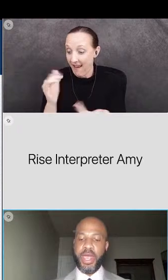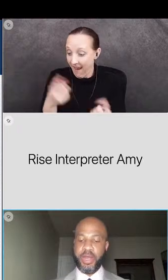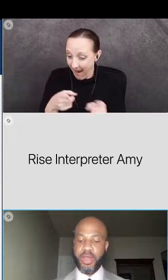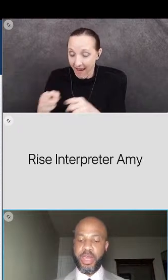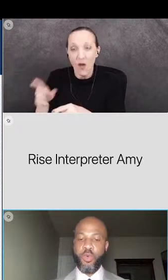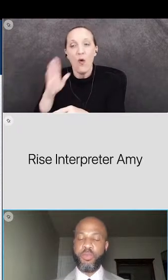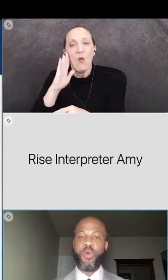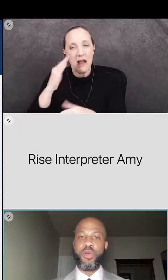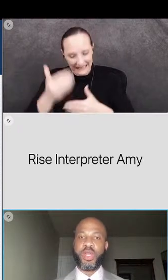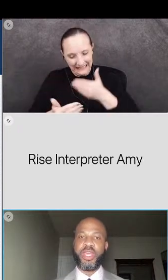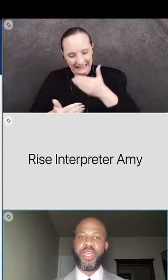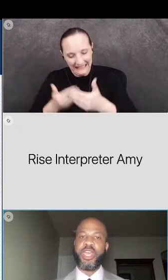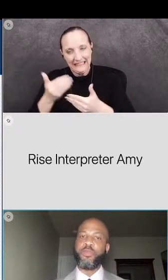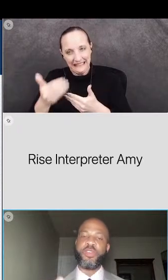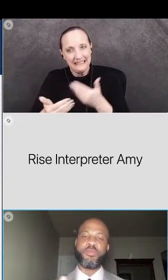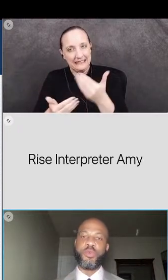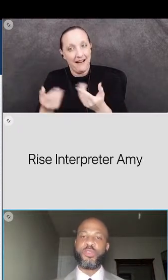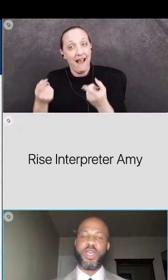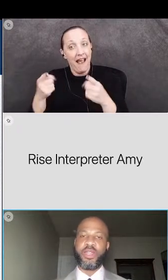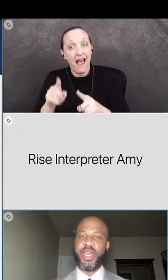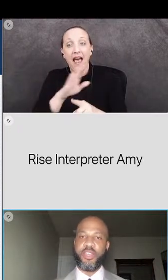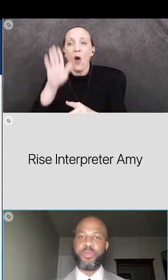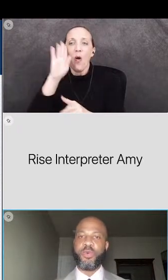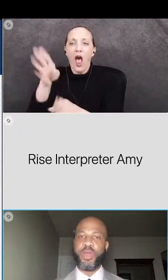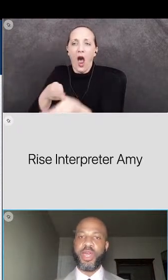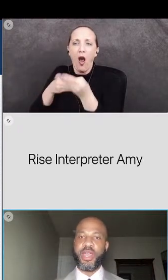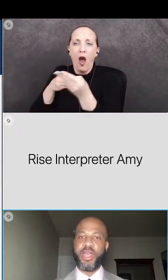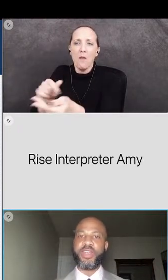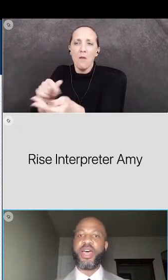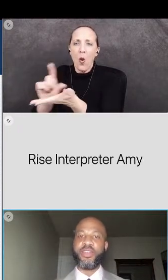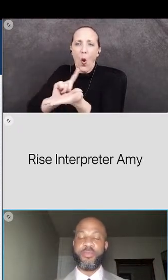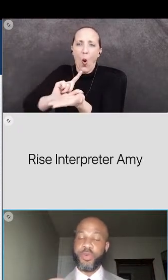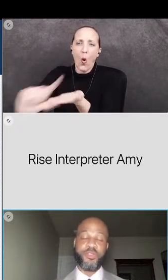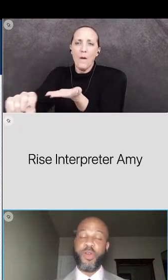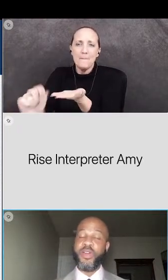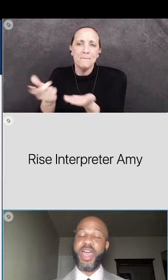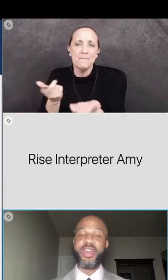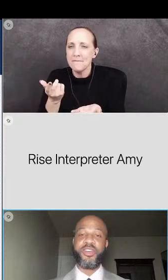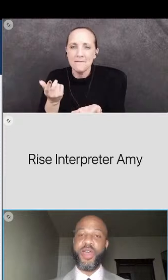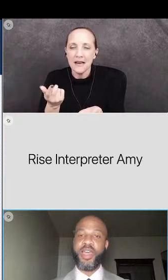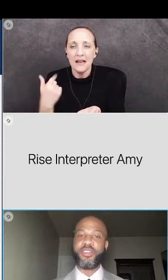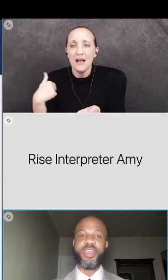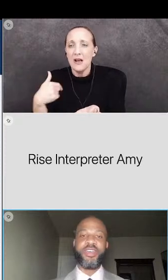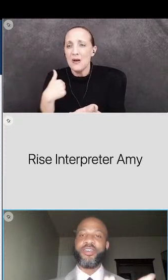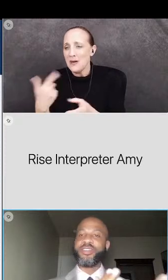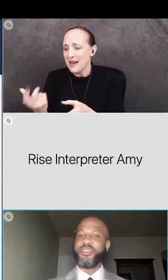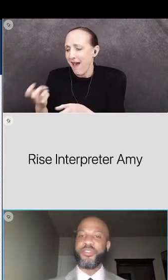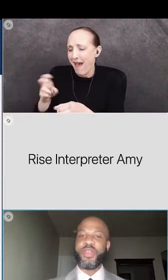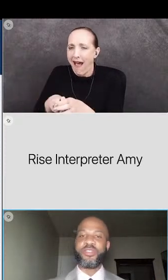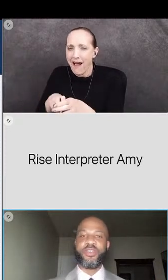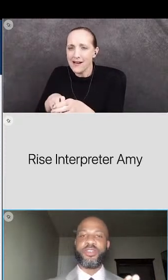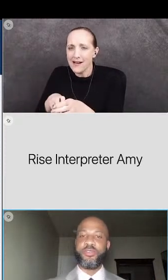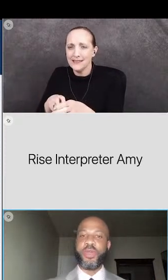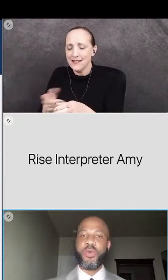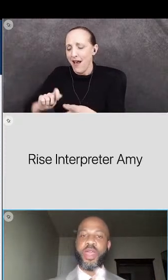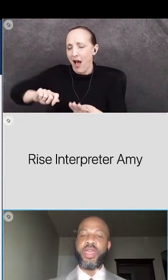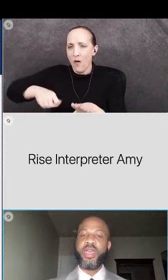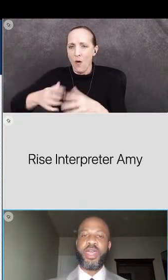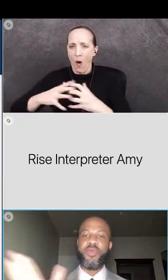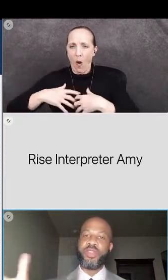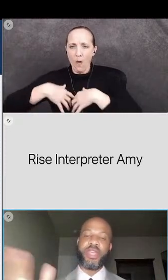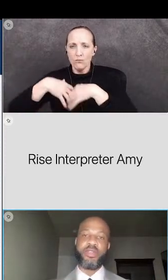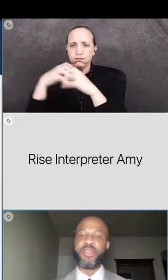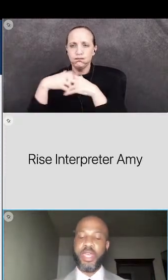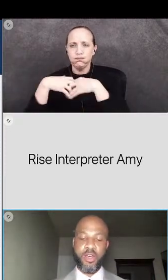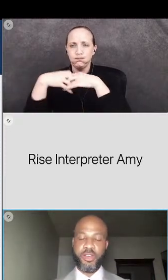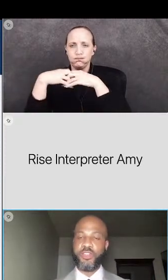and and more importantly it'll be smooth sailing as we pull that garage out pull the ferrari out of the garage onto the streets onto the freeway